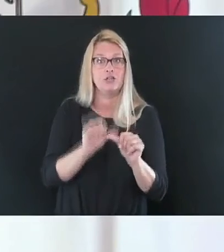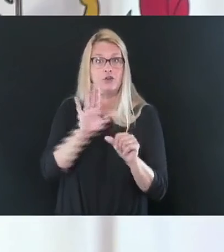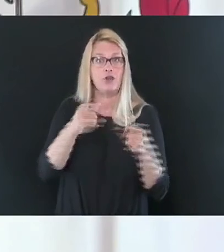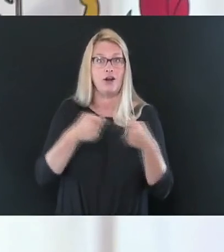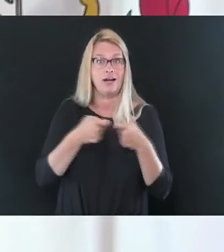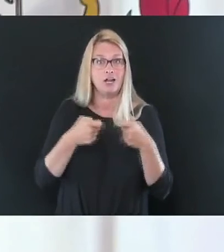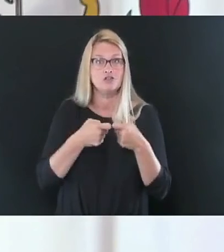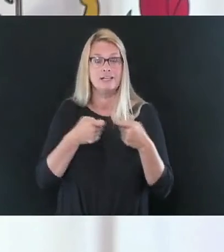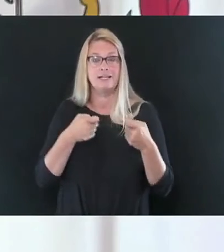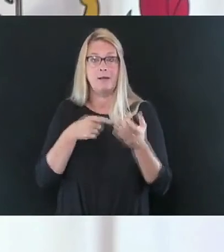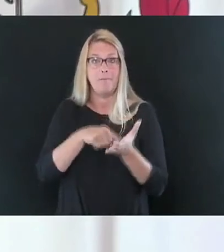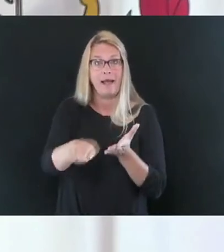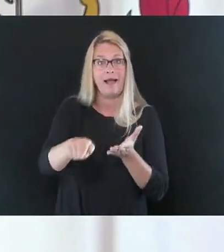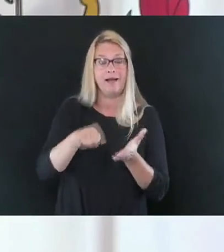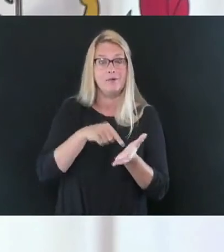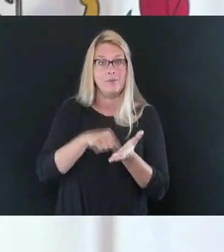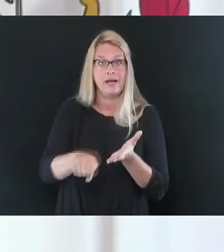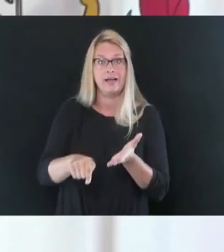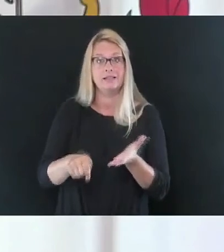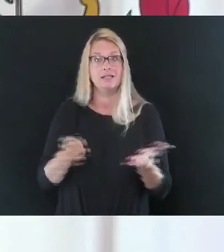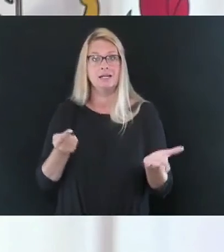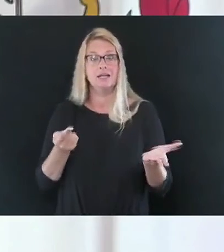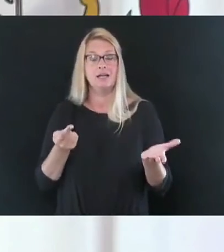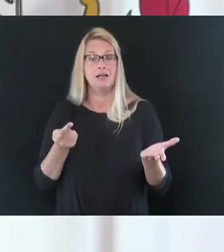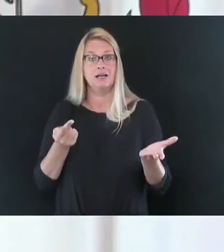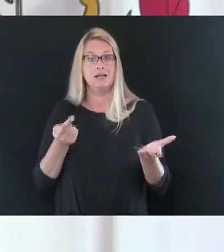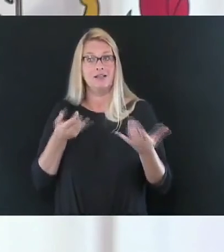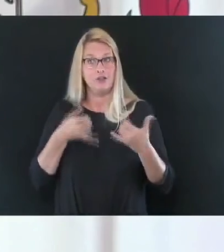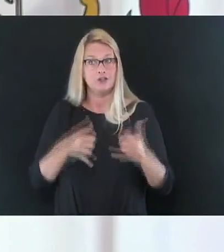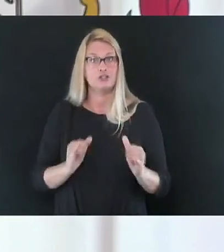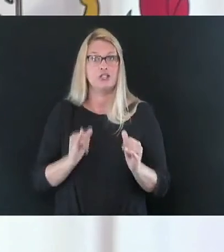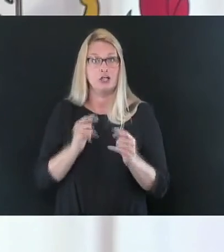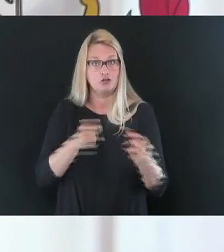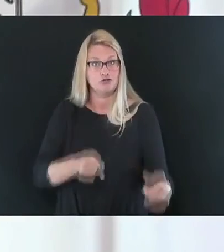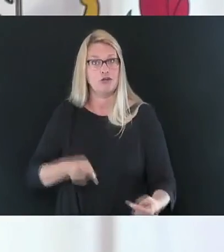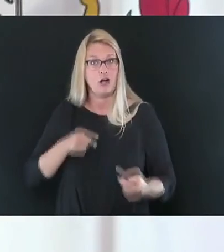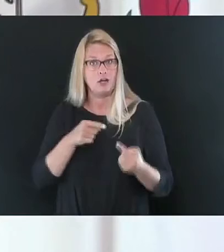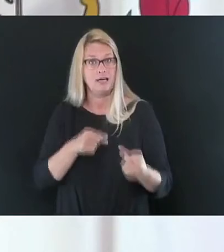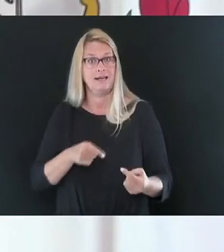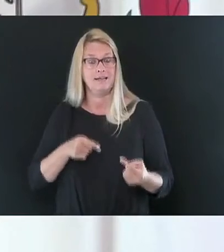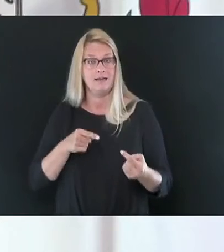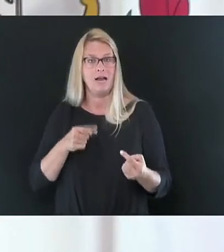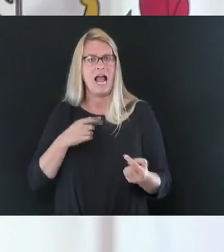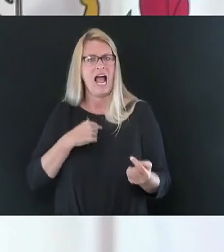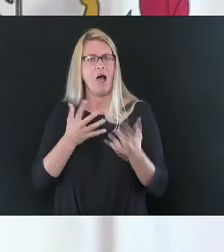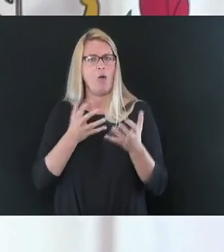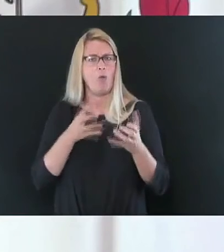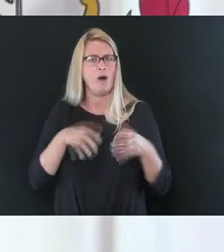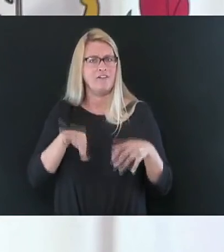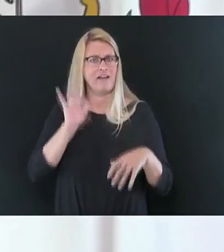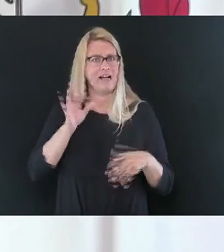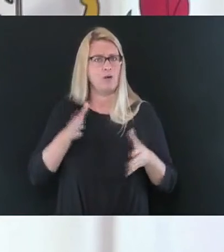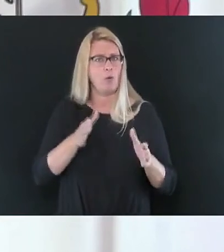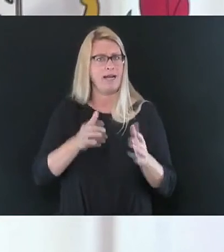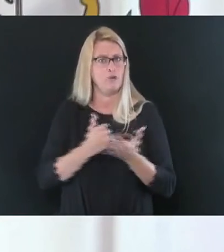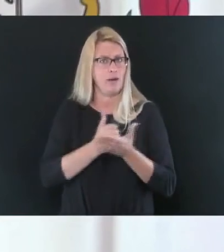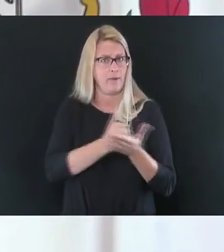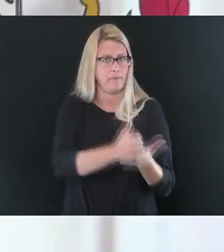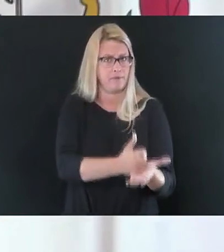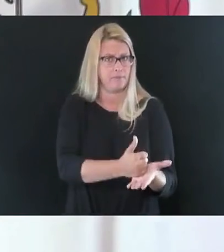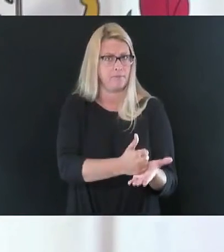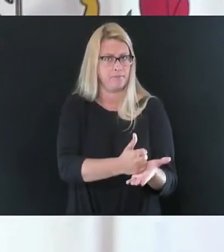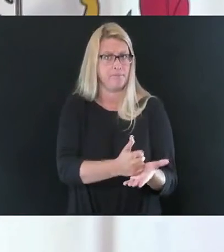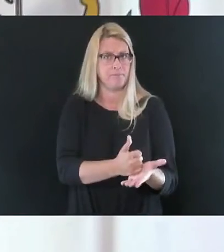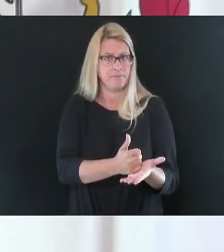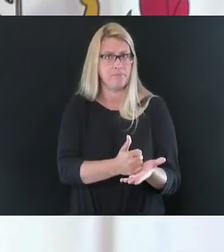bills, you know, paid and everything. And, and they're still really, really struggling. I want to find a way to help them. You know, I mean,